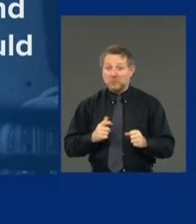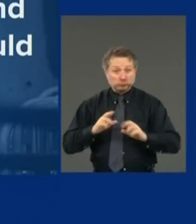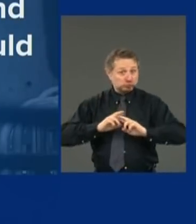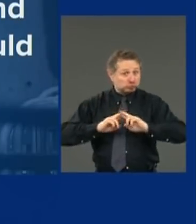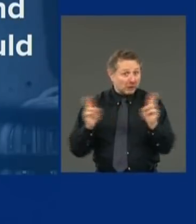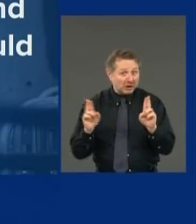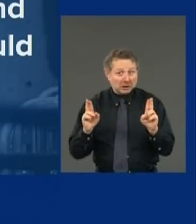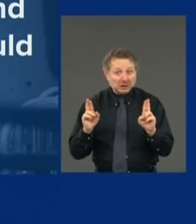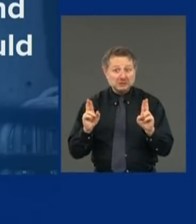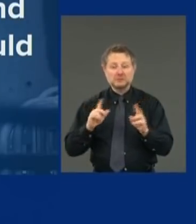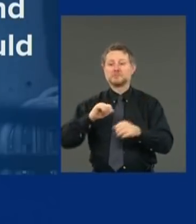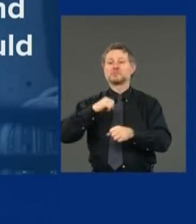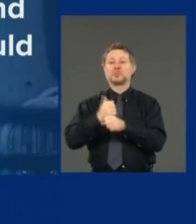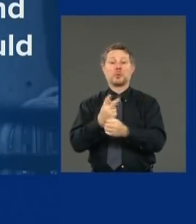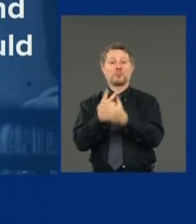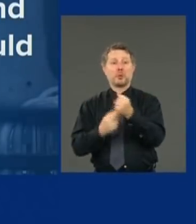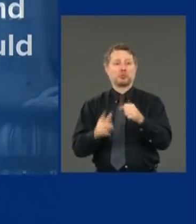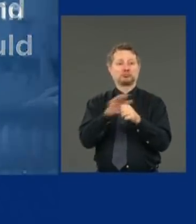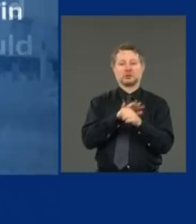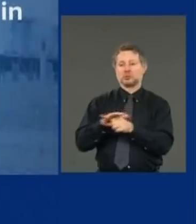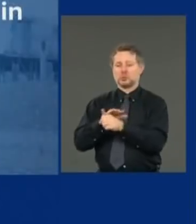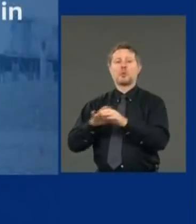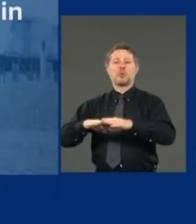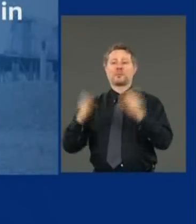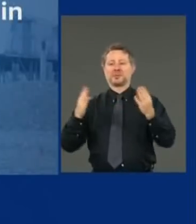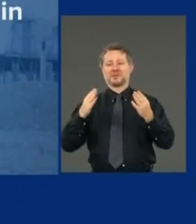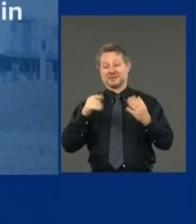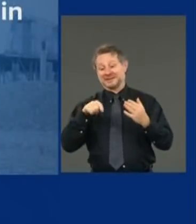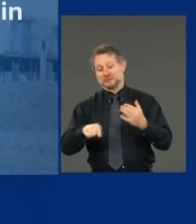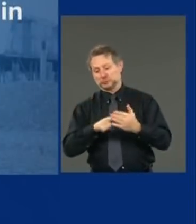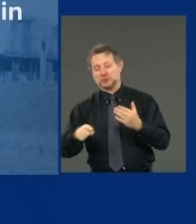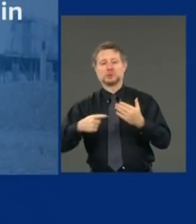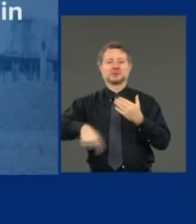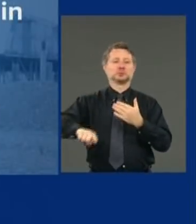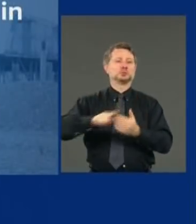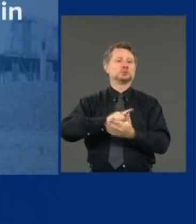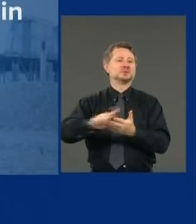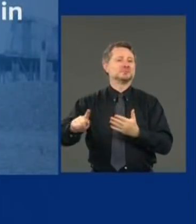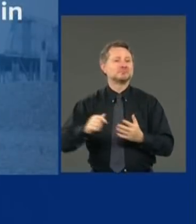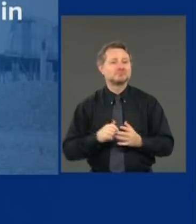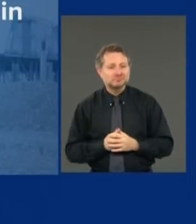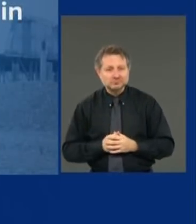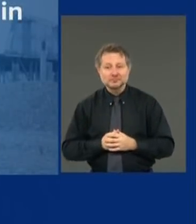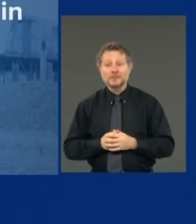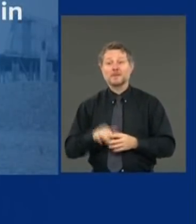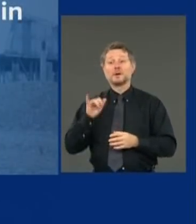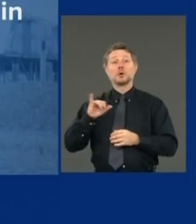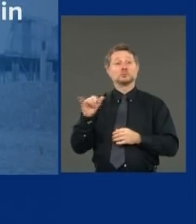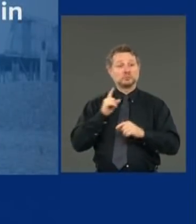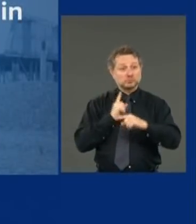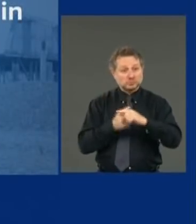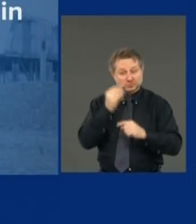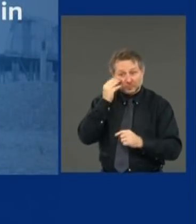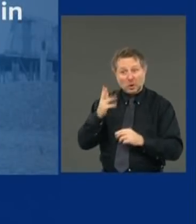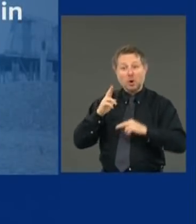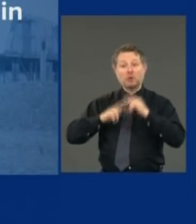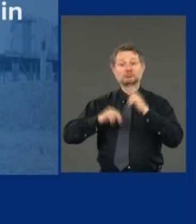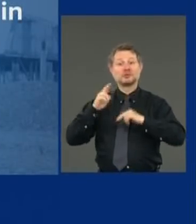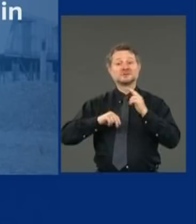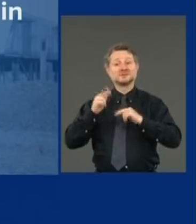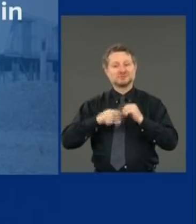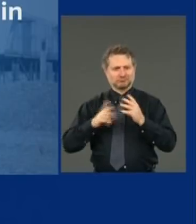both regions could reopen this week. In anticipation of that, we're going to allow construction staging.